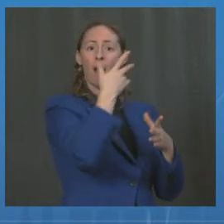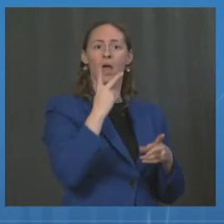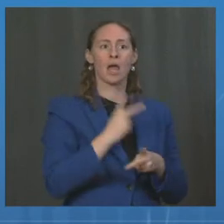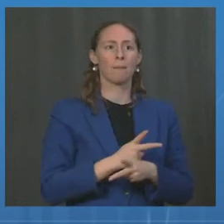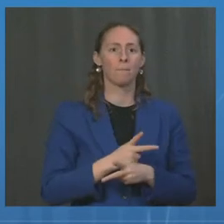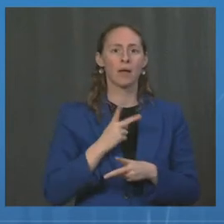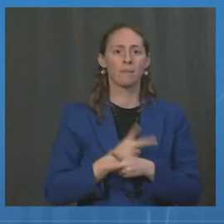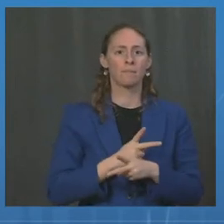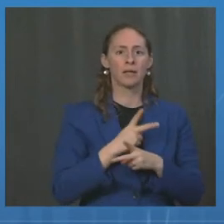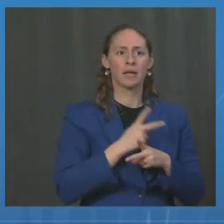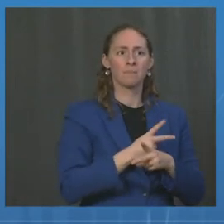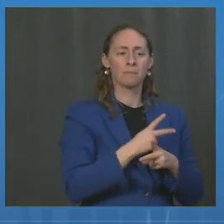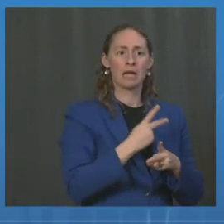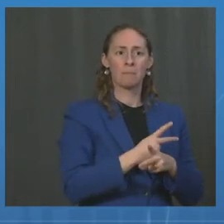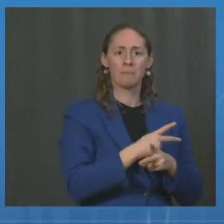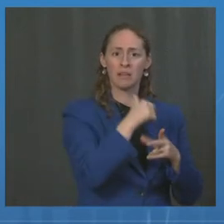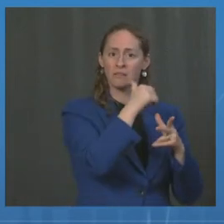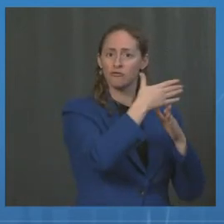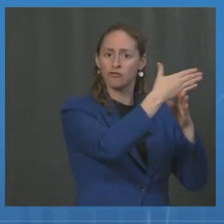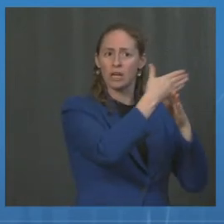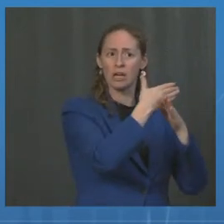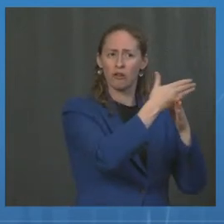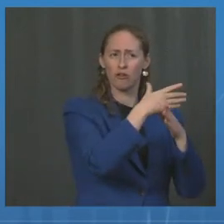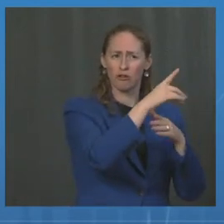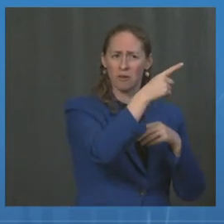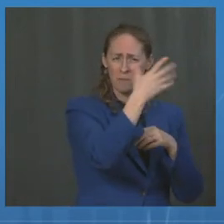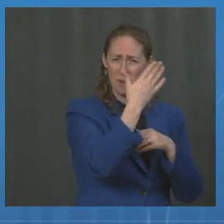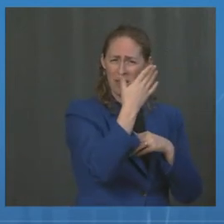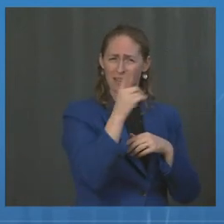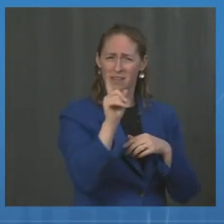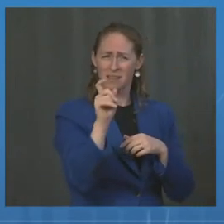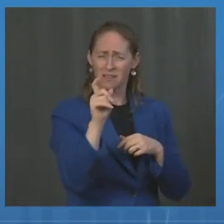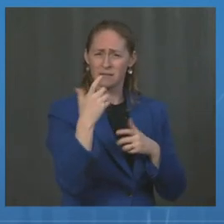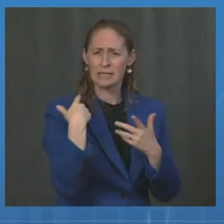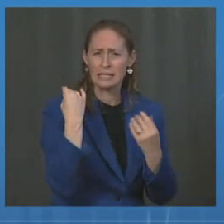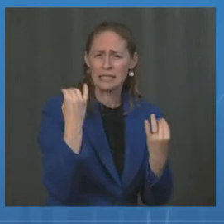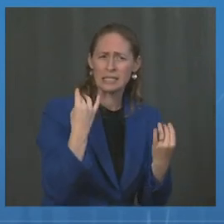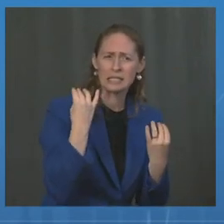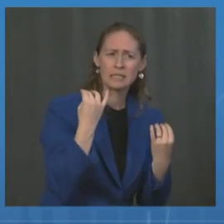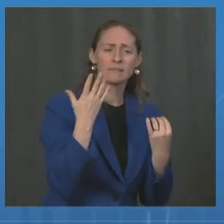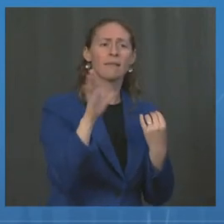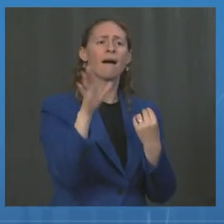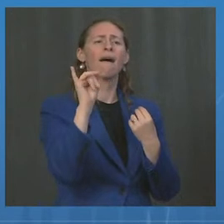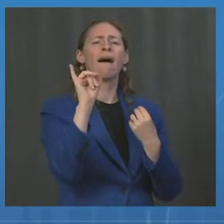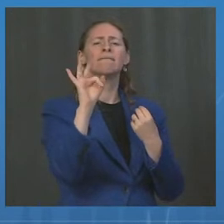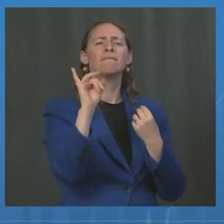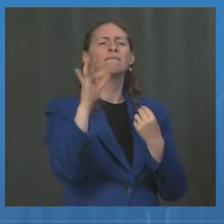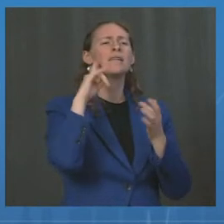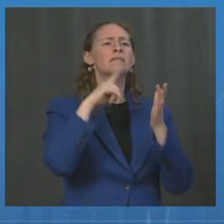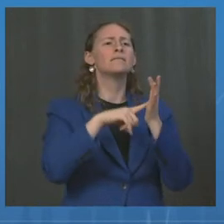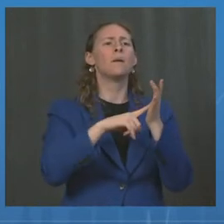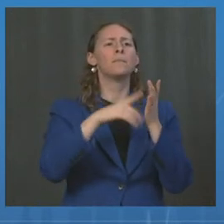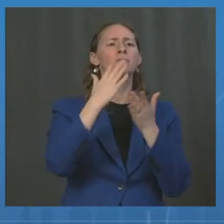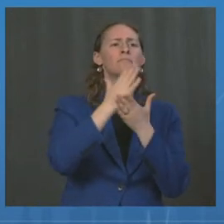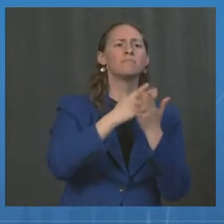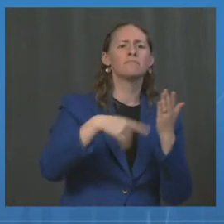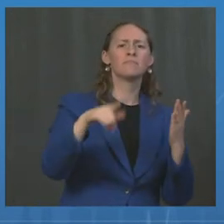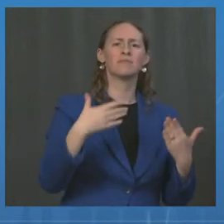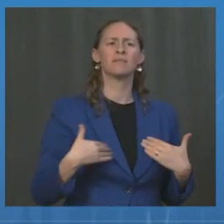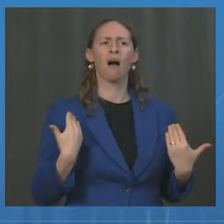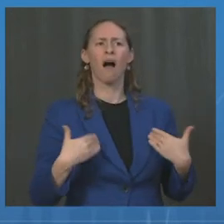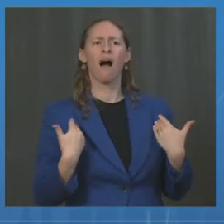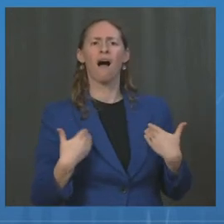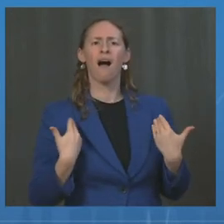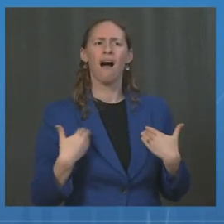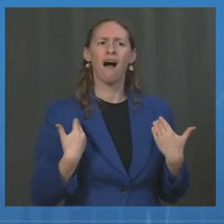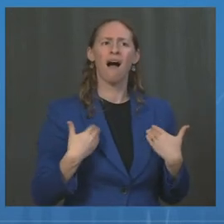is sending a message to other countries that will widely use boosters, even in groups younger than 60, and not be